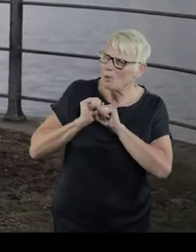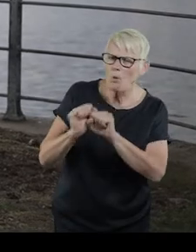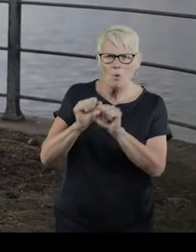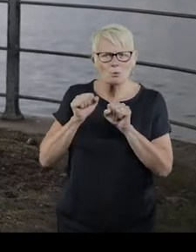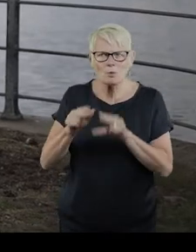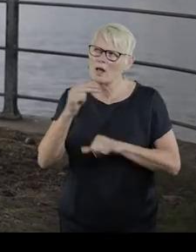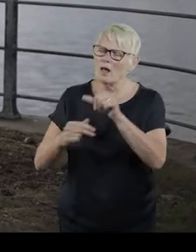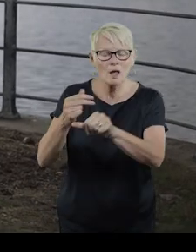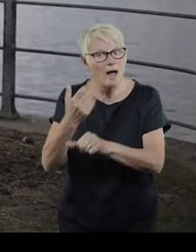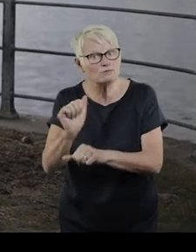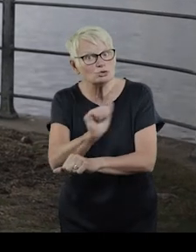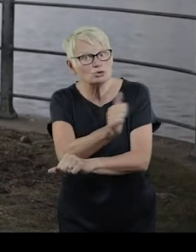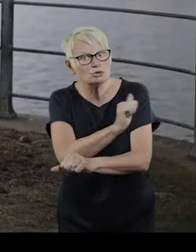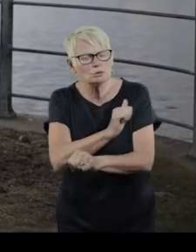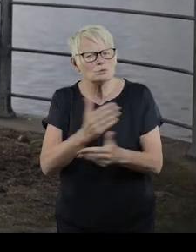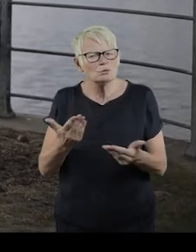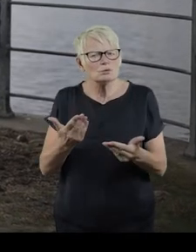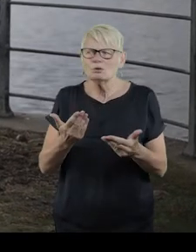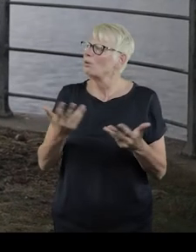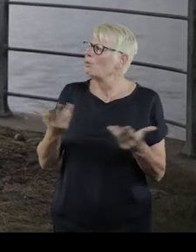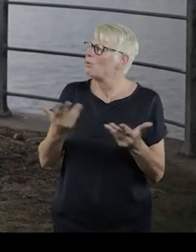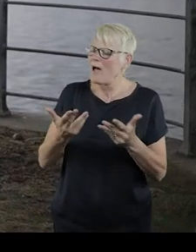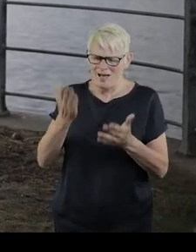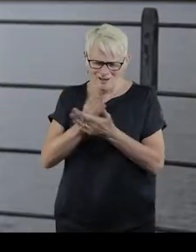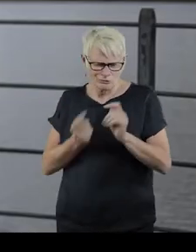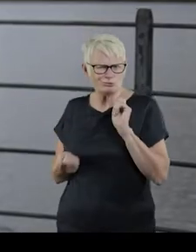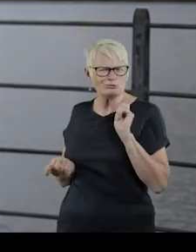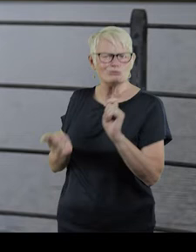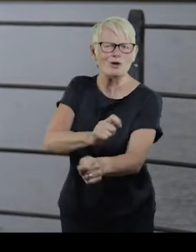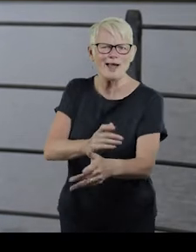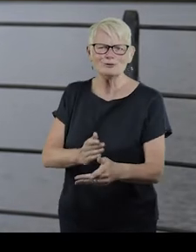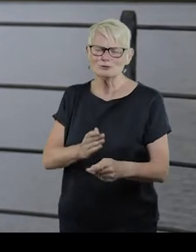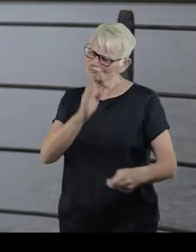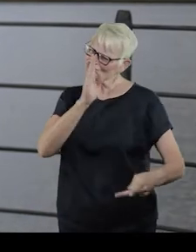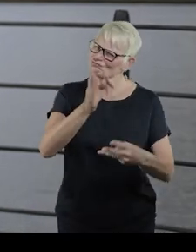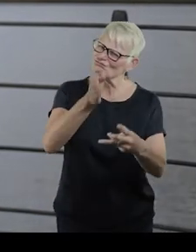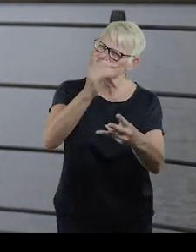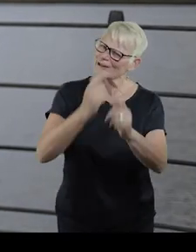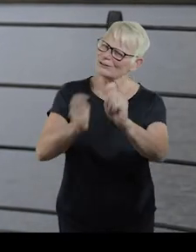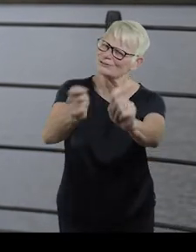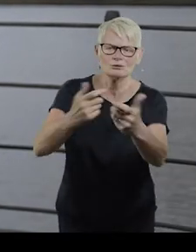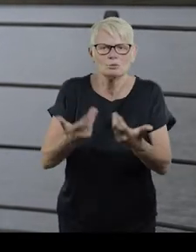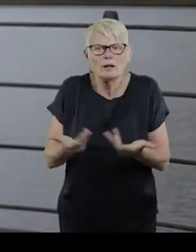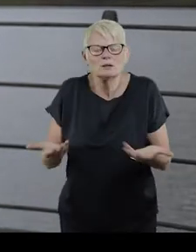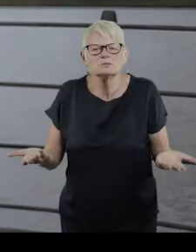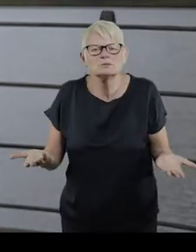own tables? Where is the seismic shift? Forge a new course, steer that ship.